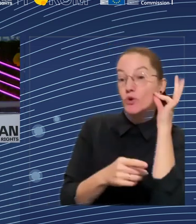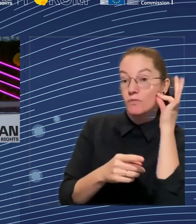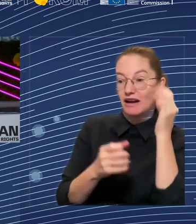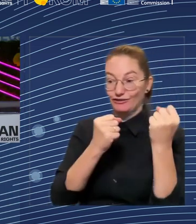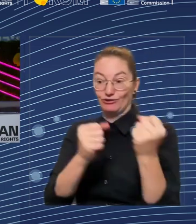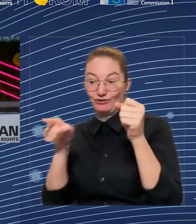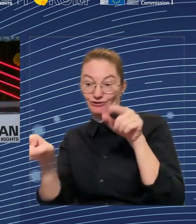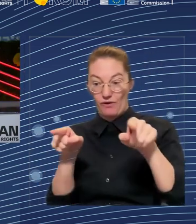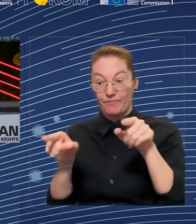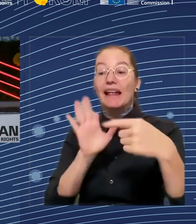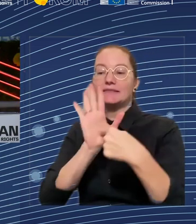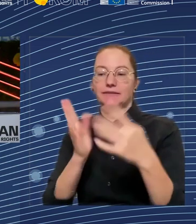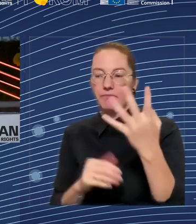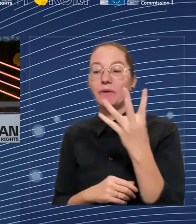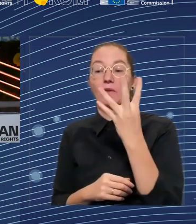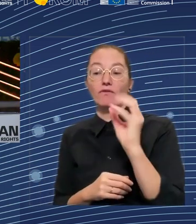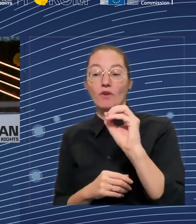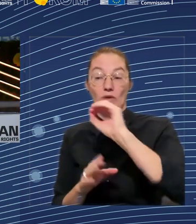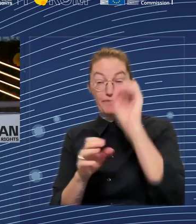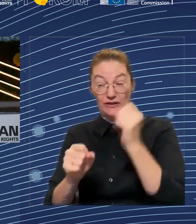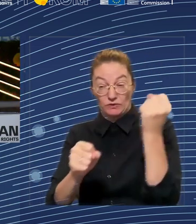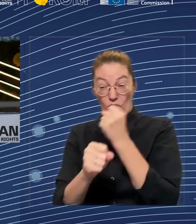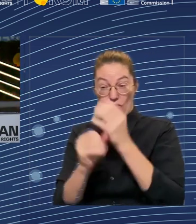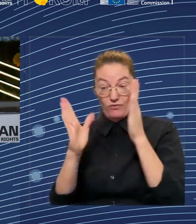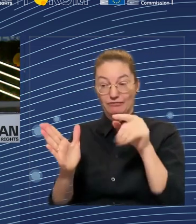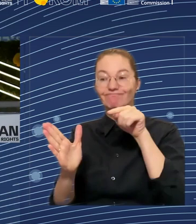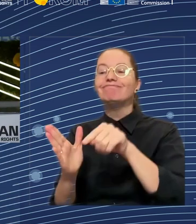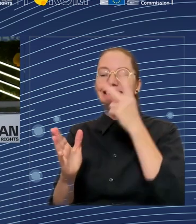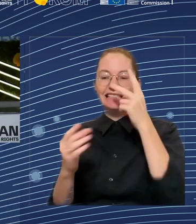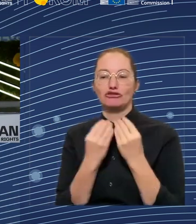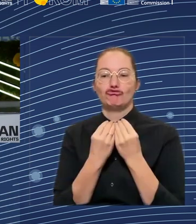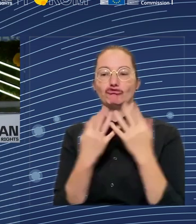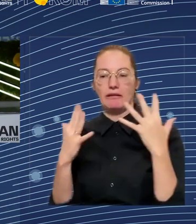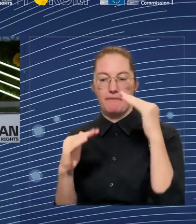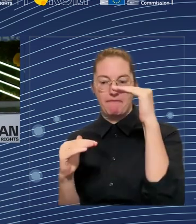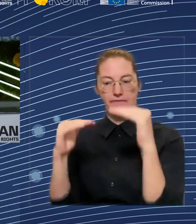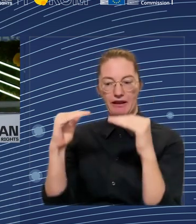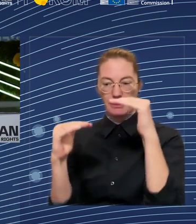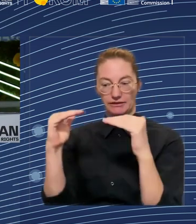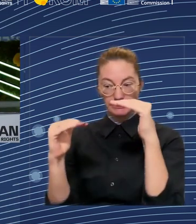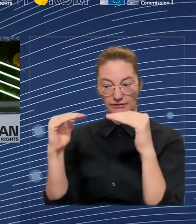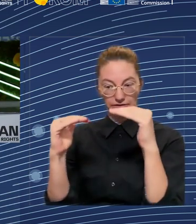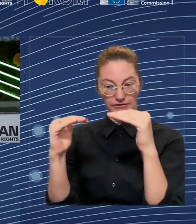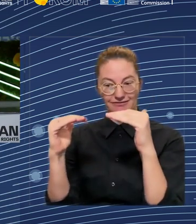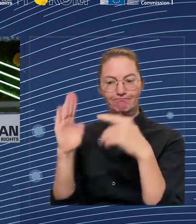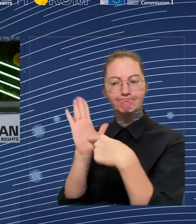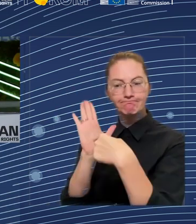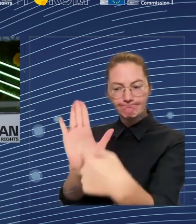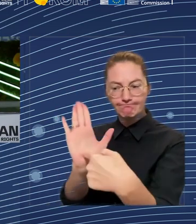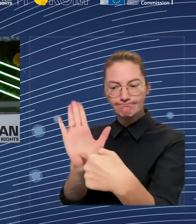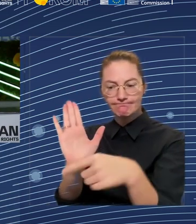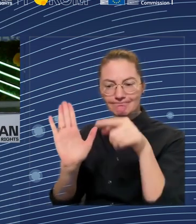to another driver, that's the working conditions. And here we can say that